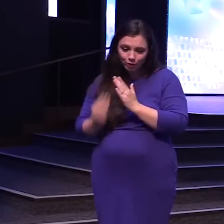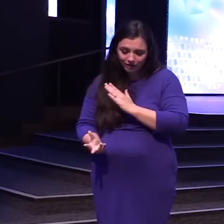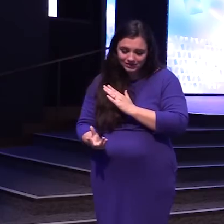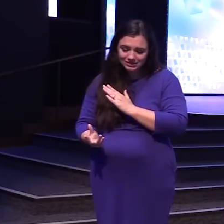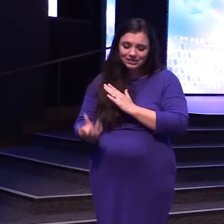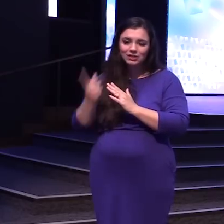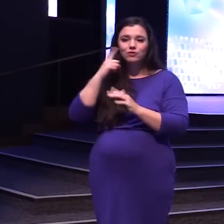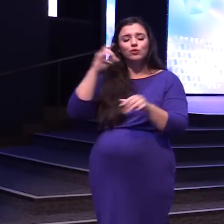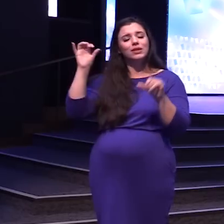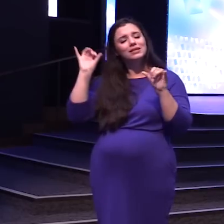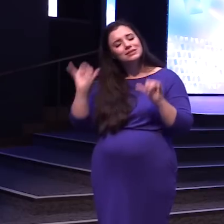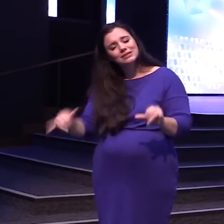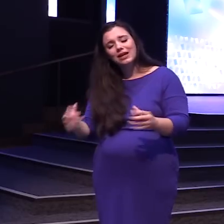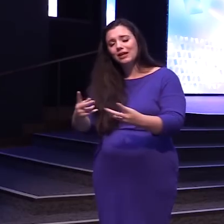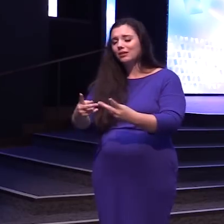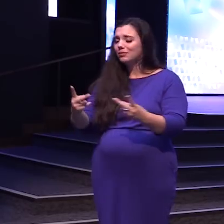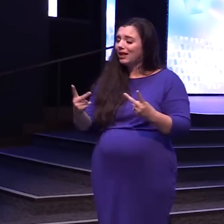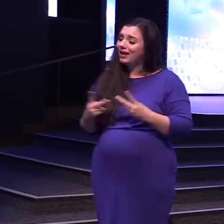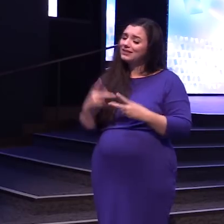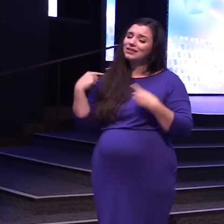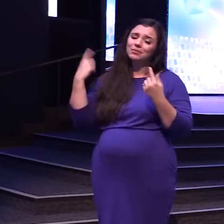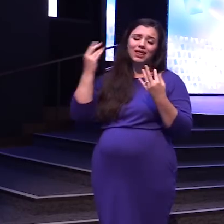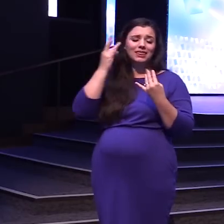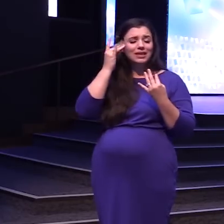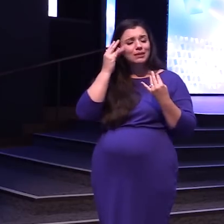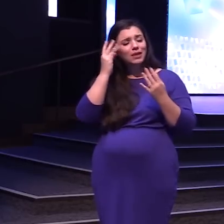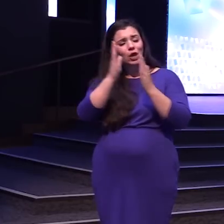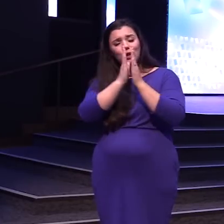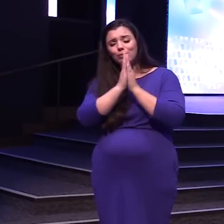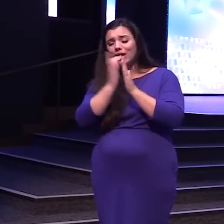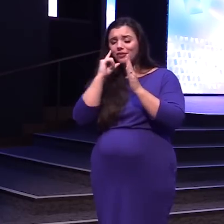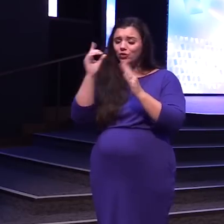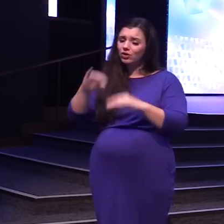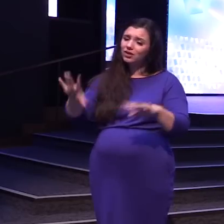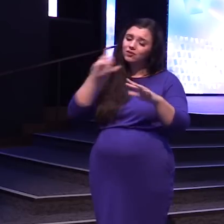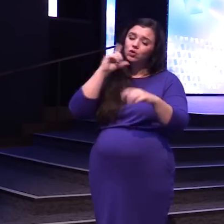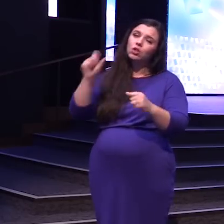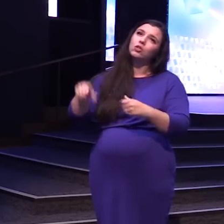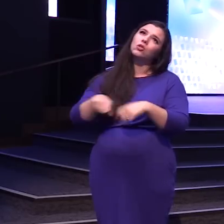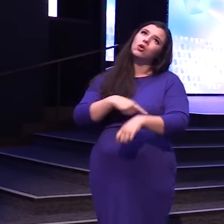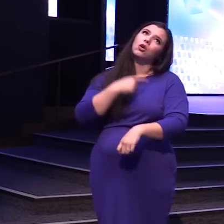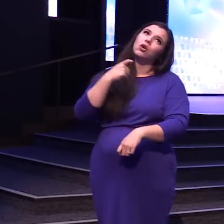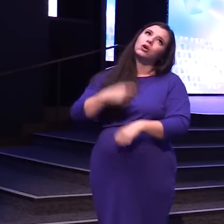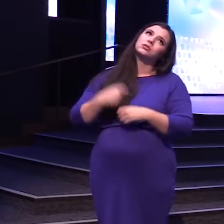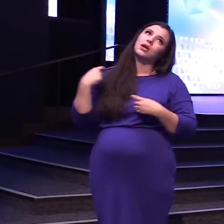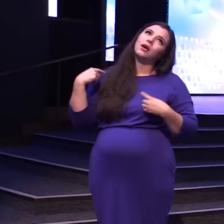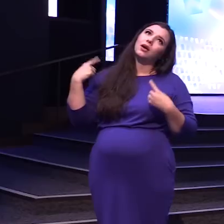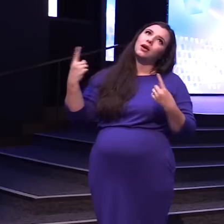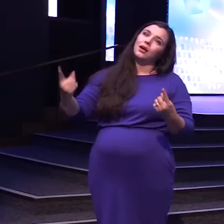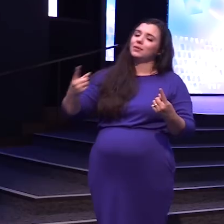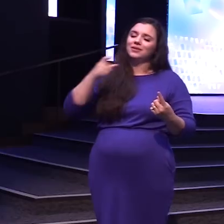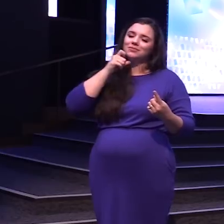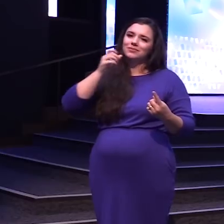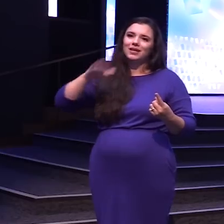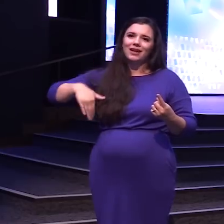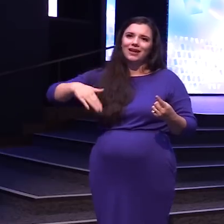Of the same place You've been thinking about And praying about For so long And it just Hasn't happened yet